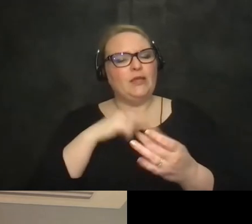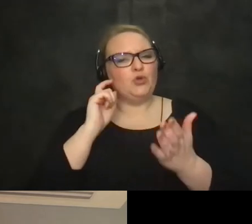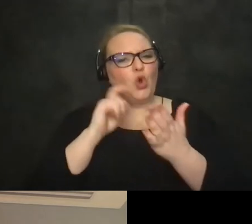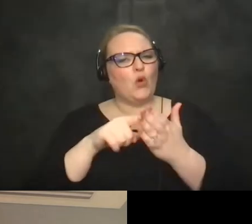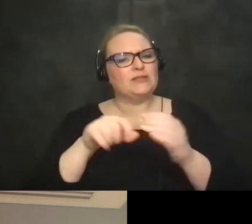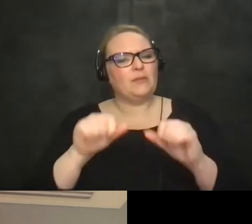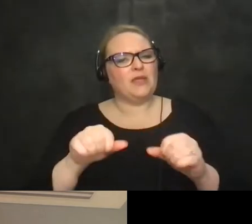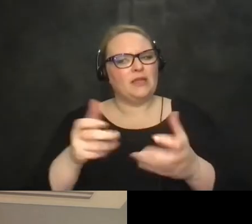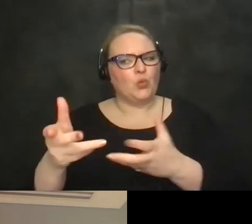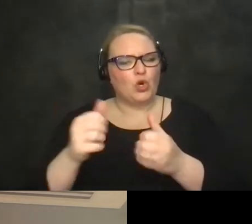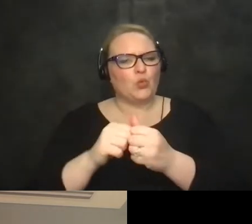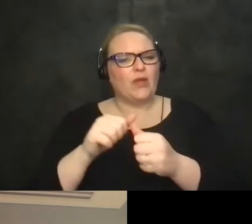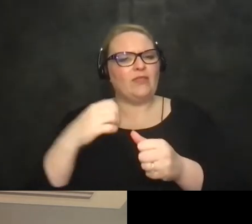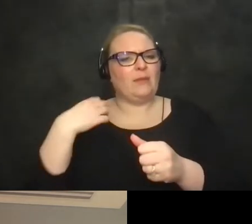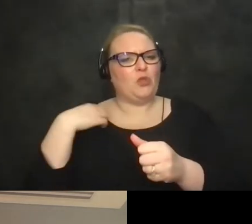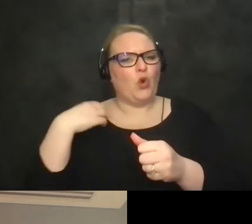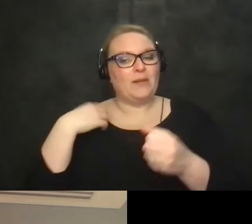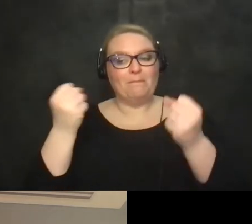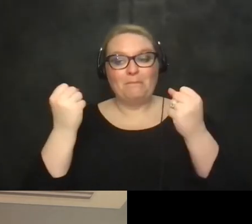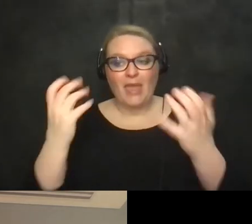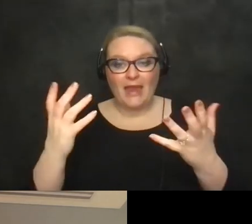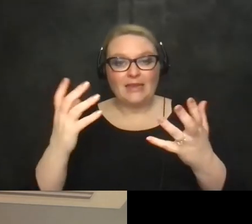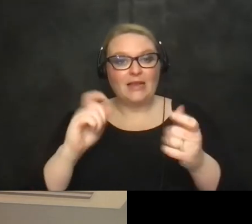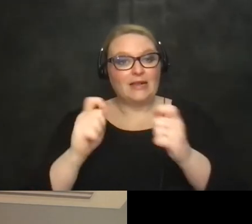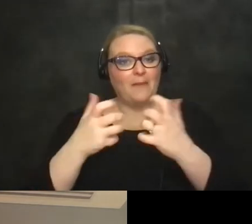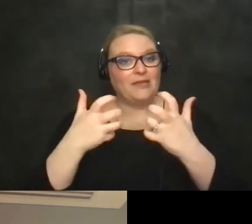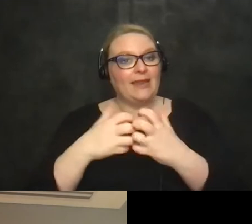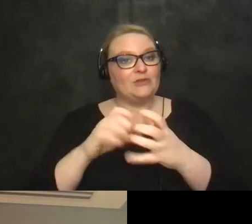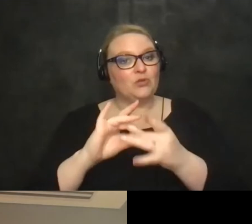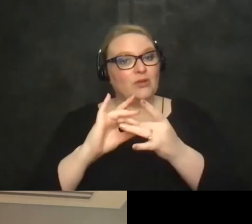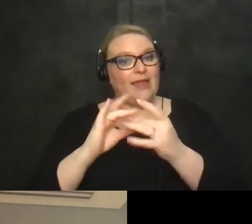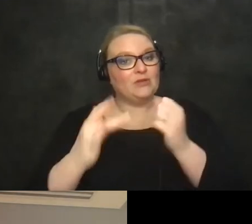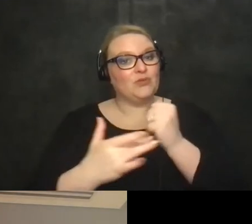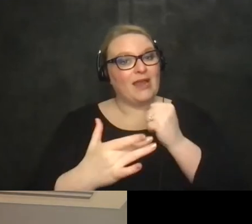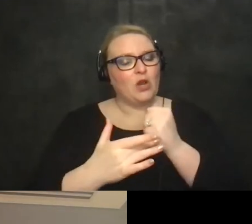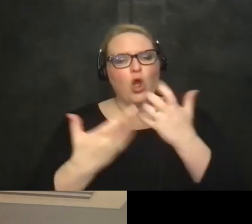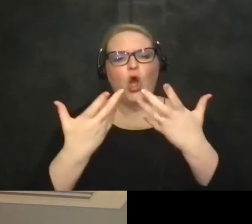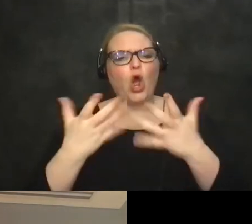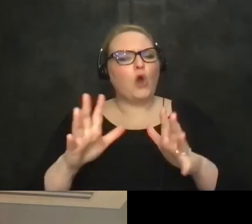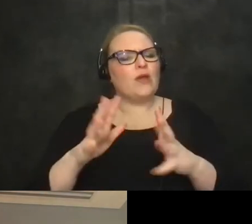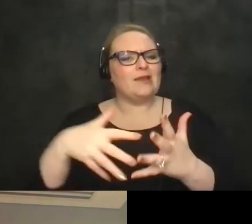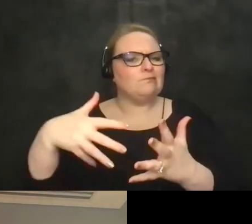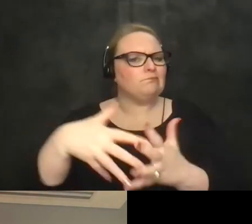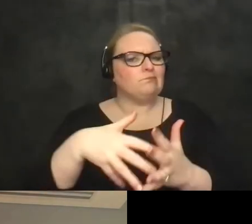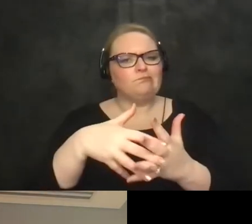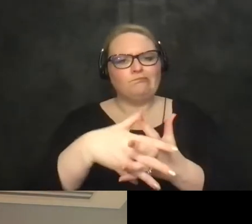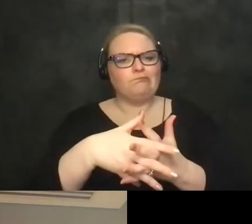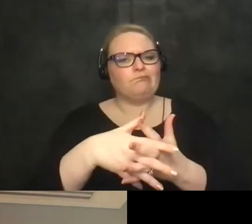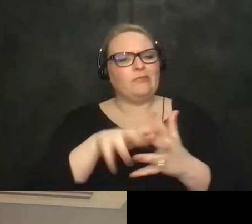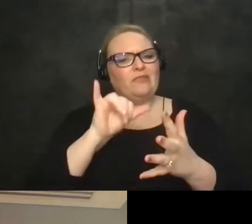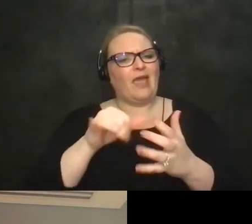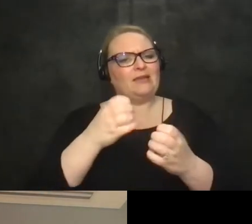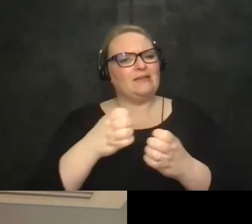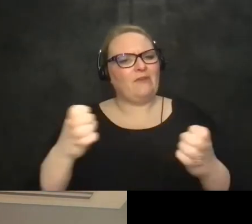working with employers is that many of the accommodations around technology are already built into the devices that